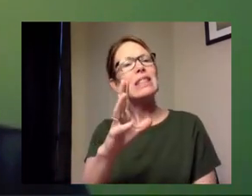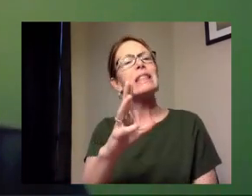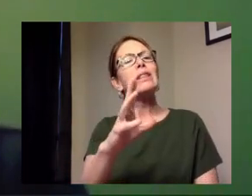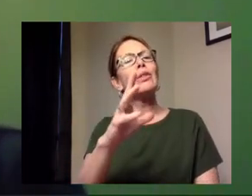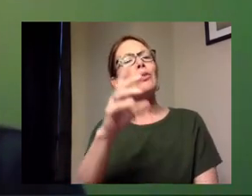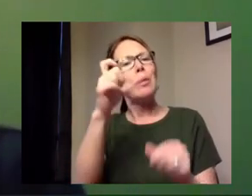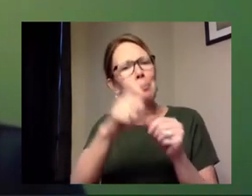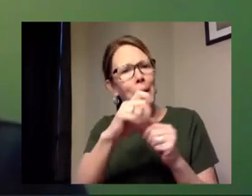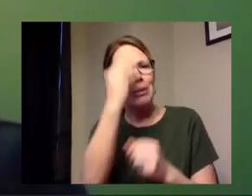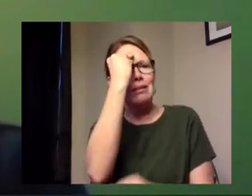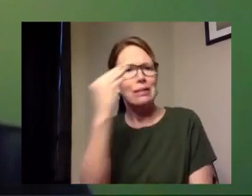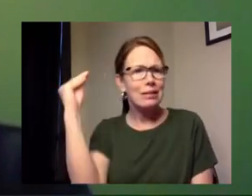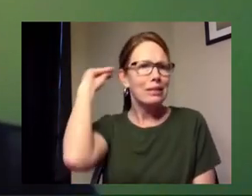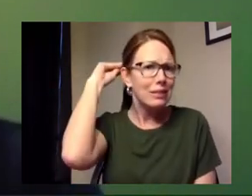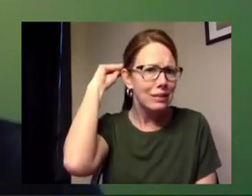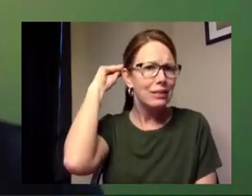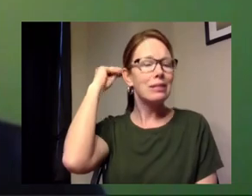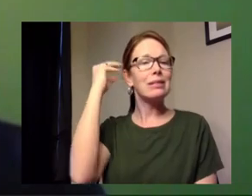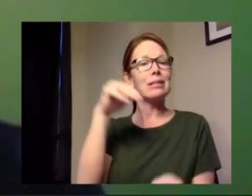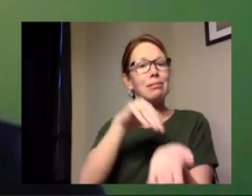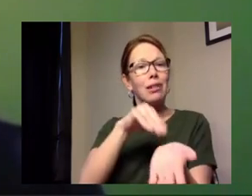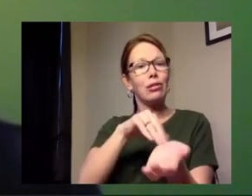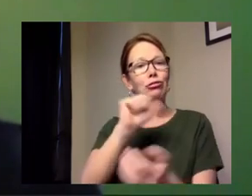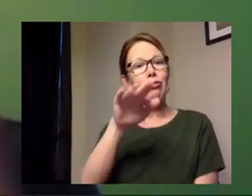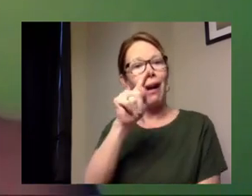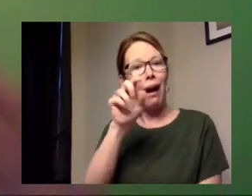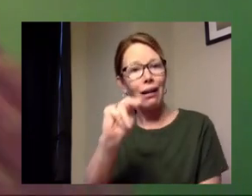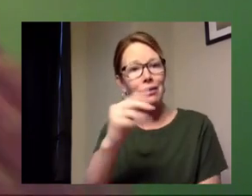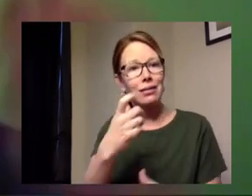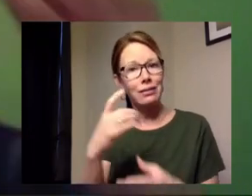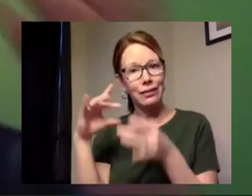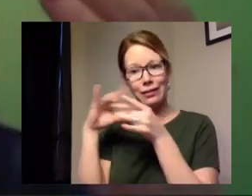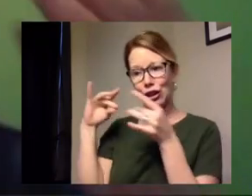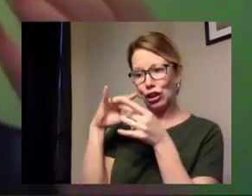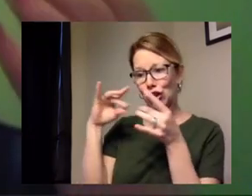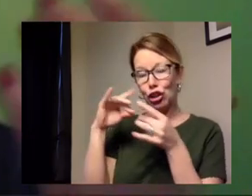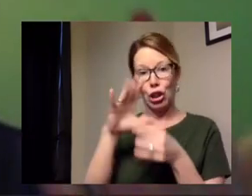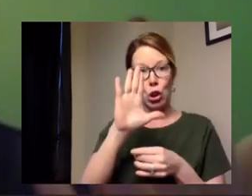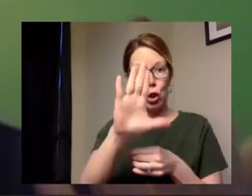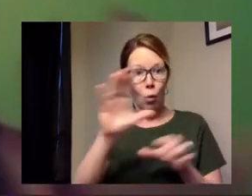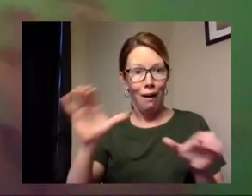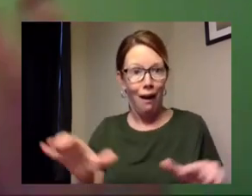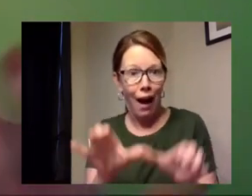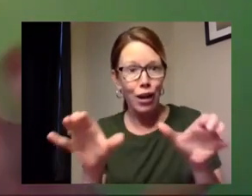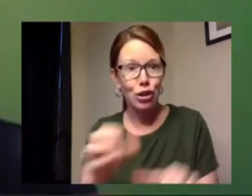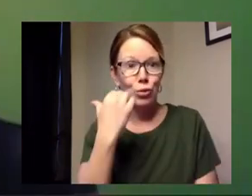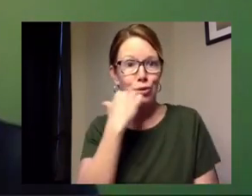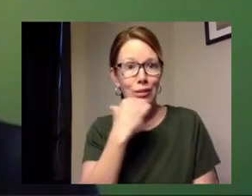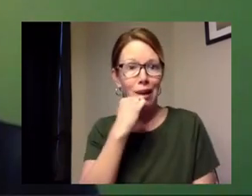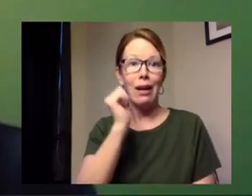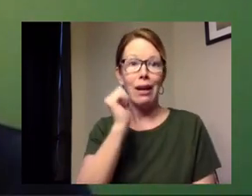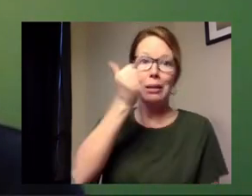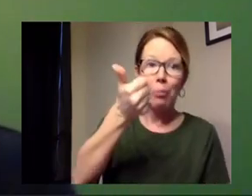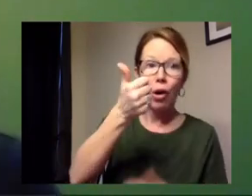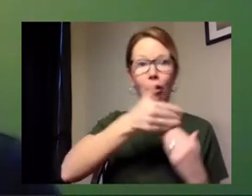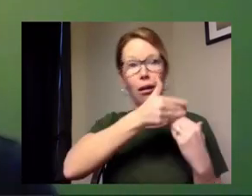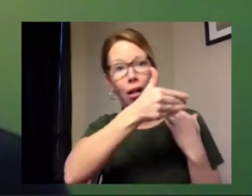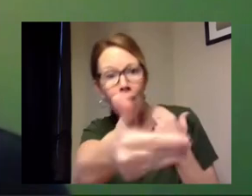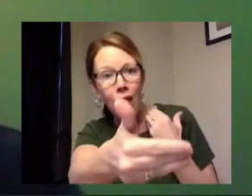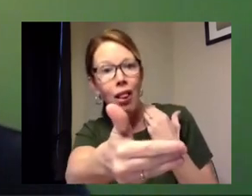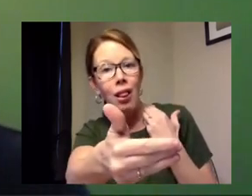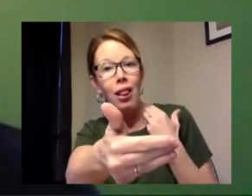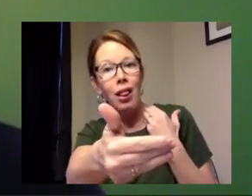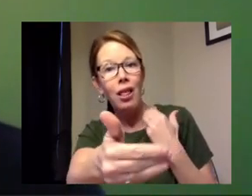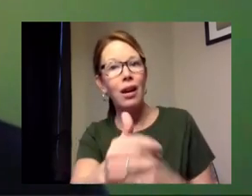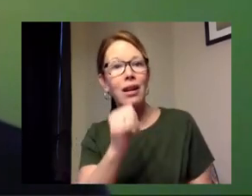together what dr acton said and that's the actions that we each take today tomorrow and in the days to come are